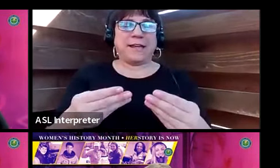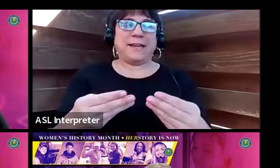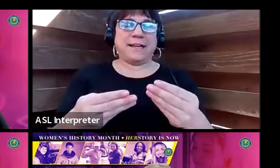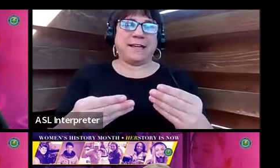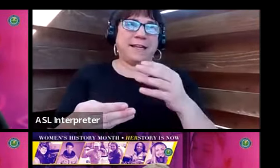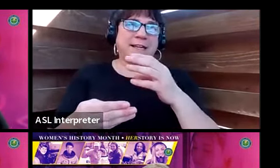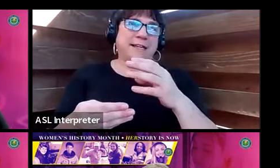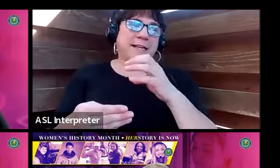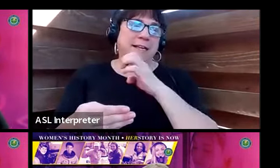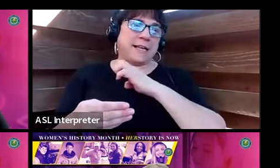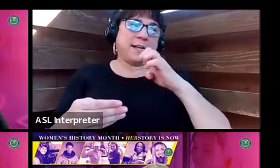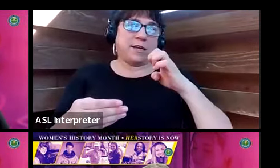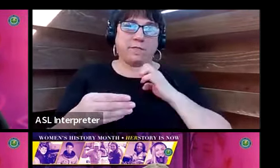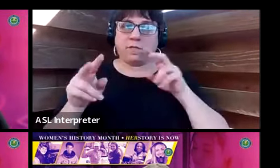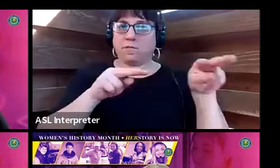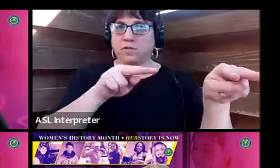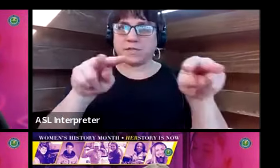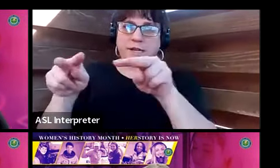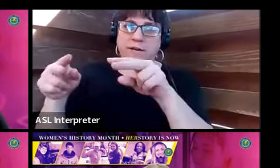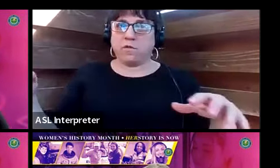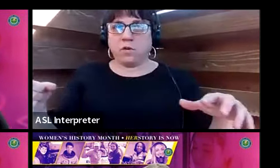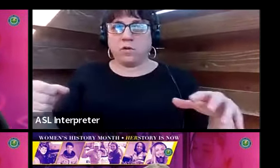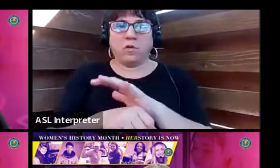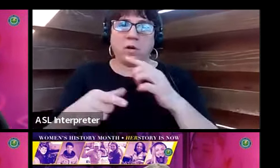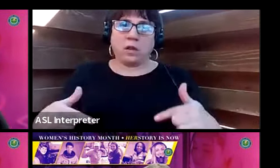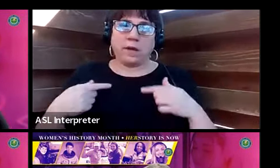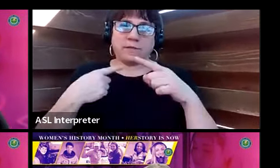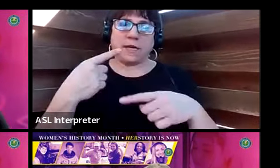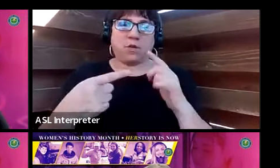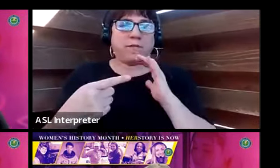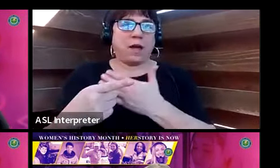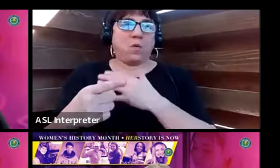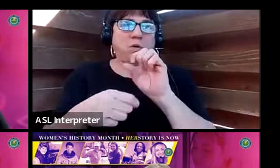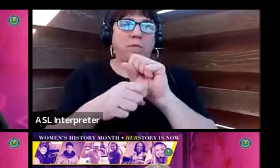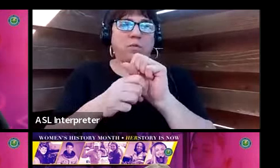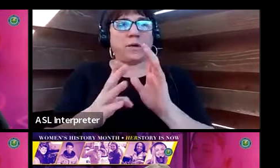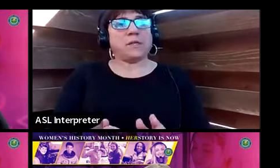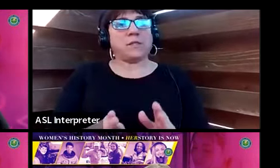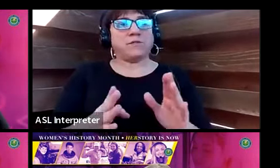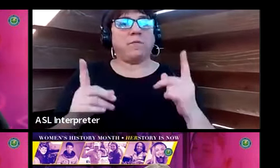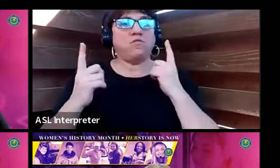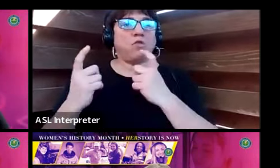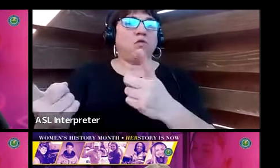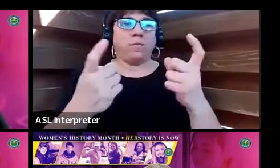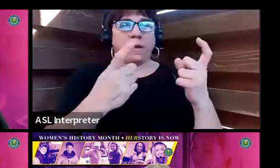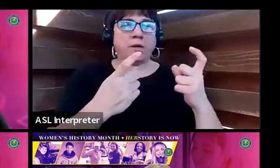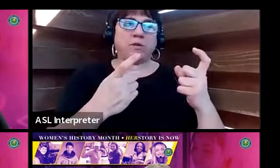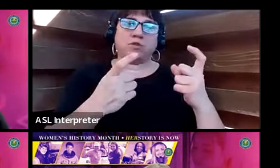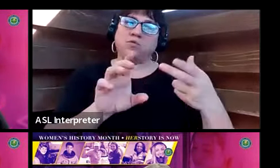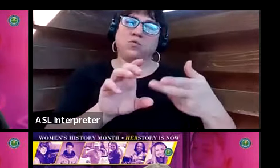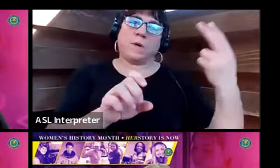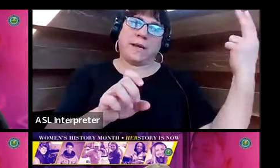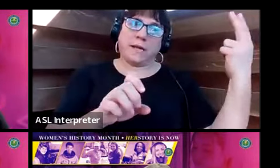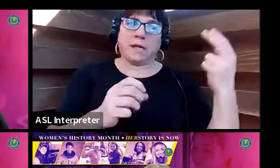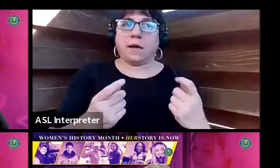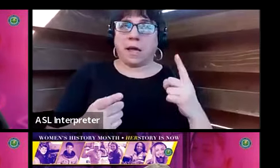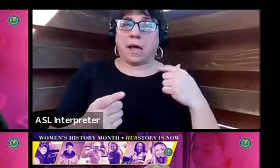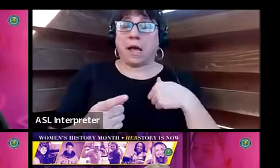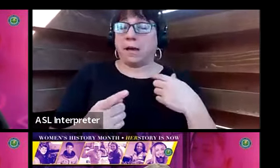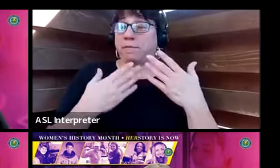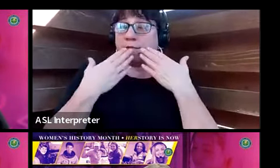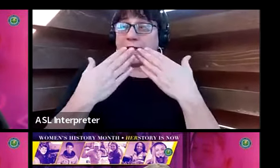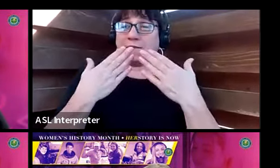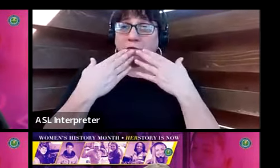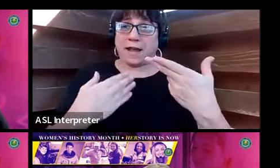full life cycle of our employees, so from recruitment to off-boarding. And I'm thankful that